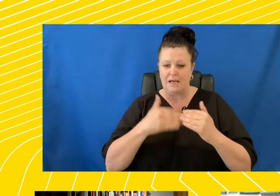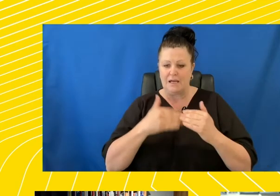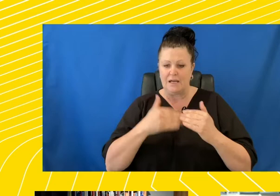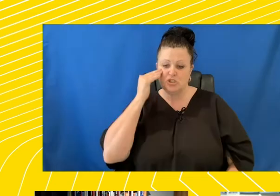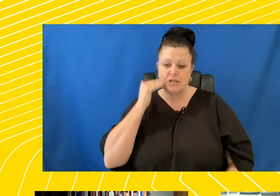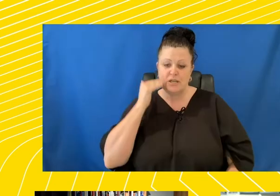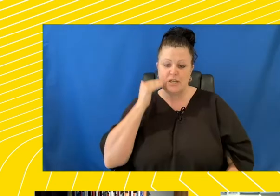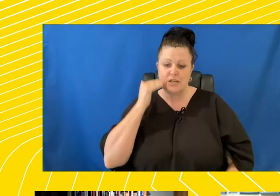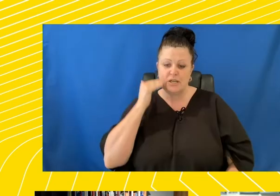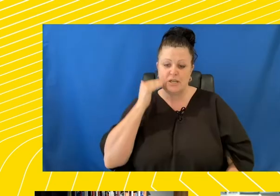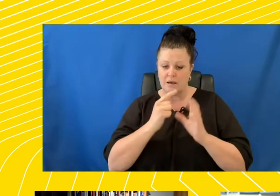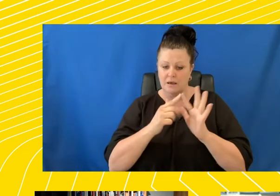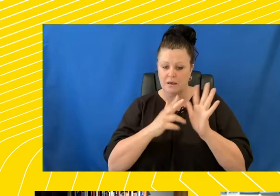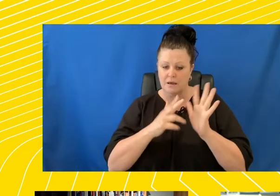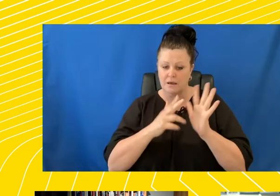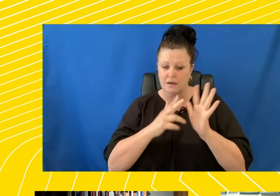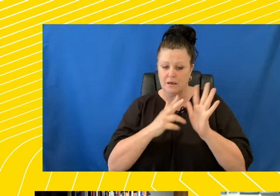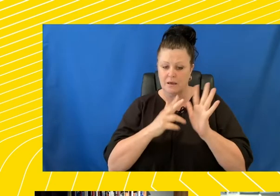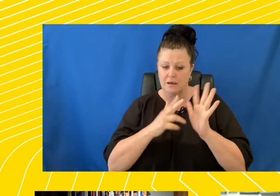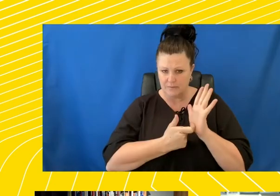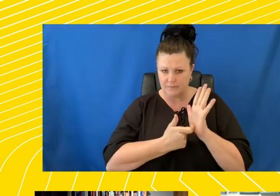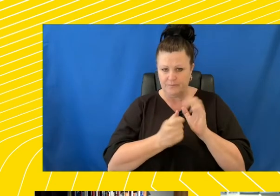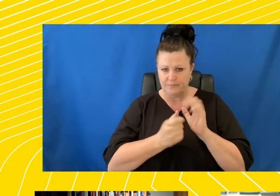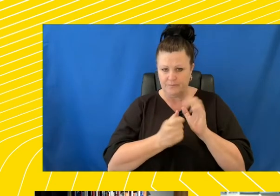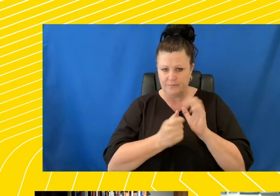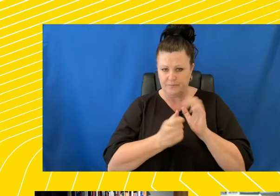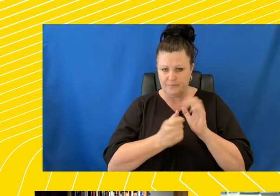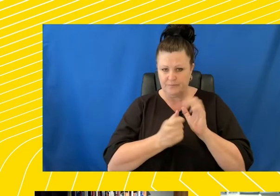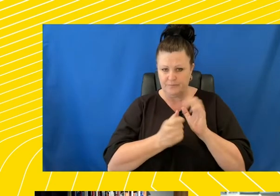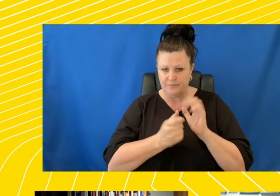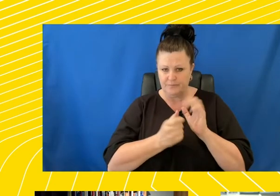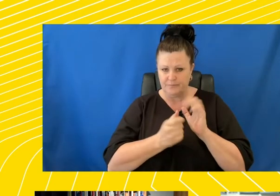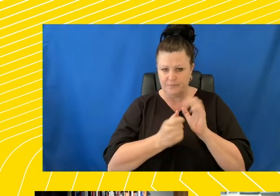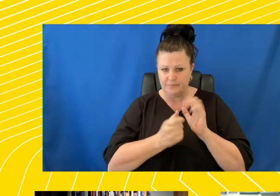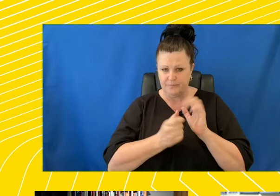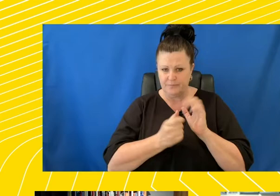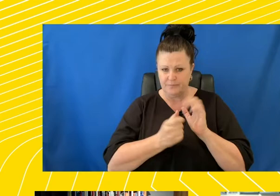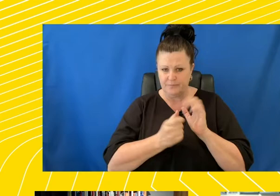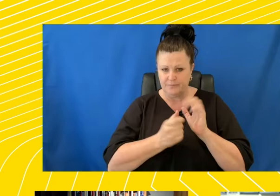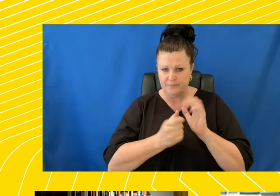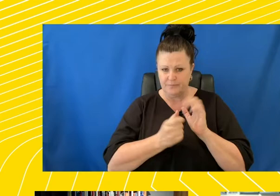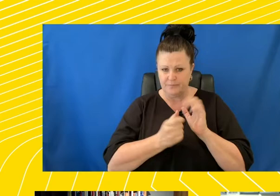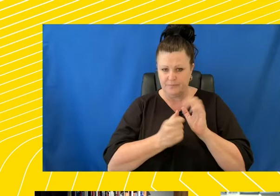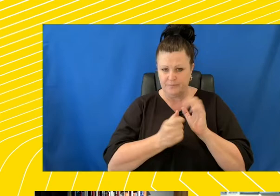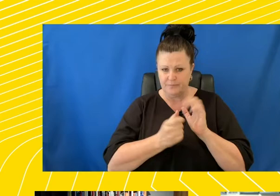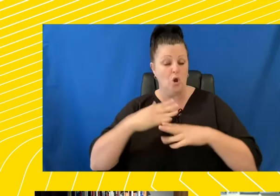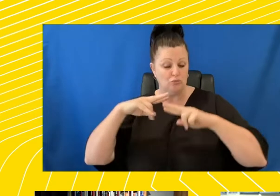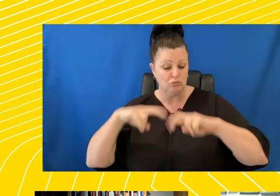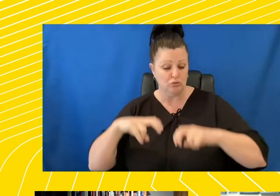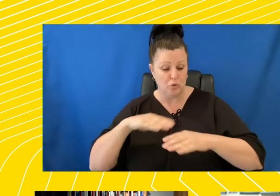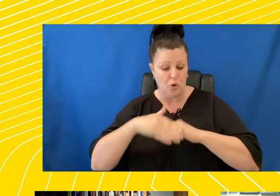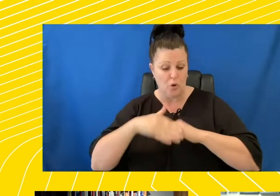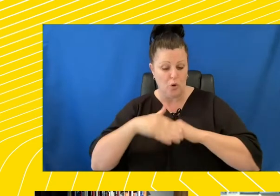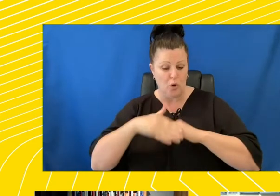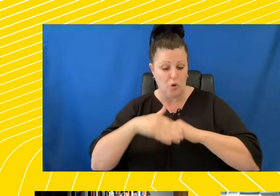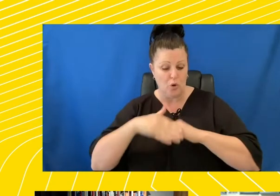one of the things that I would like to see a lot more work done on eugenics, and particularly in Australia,